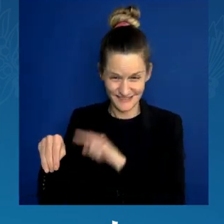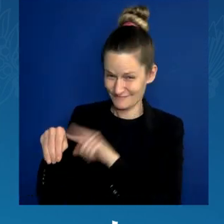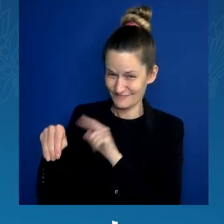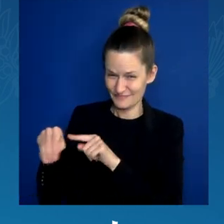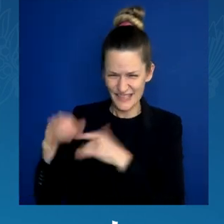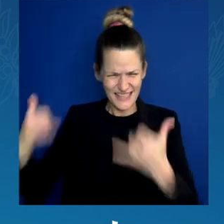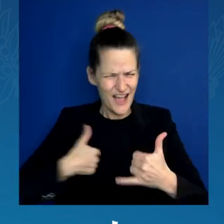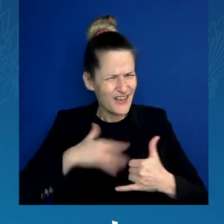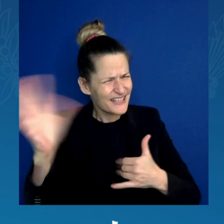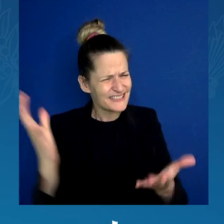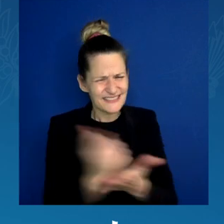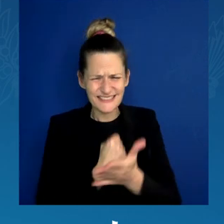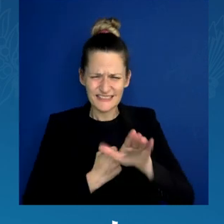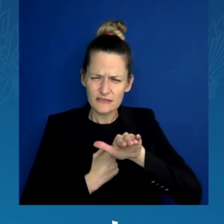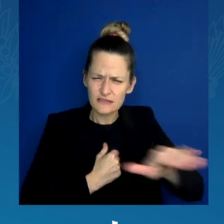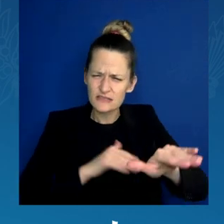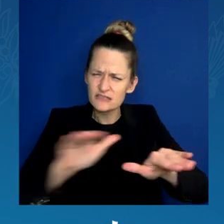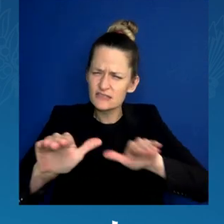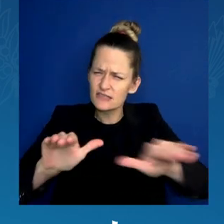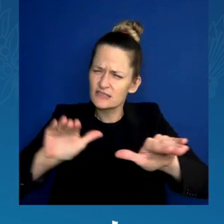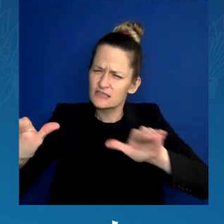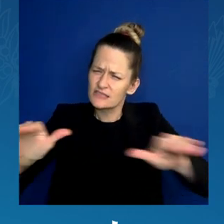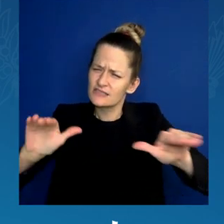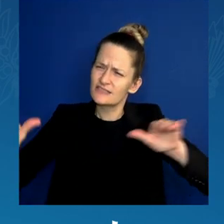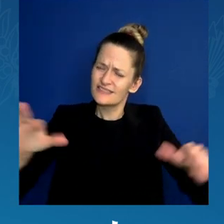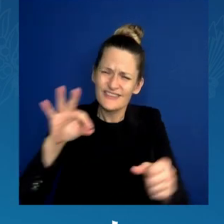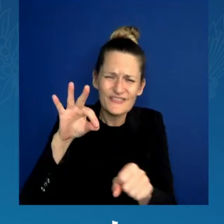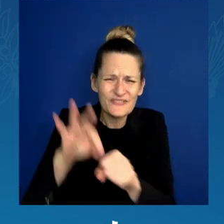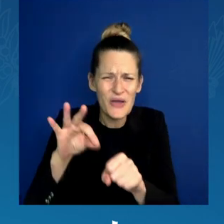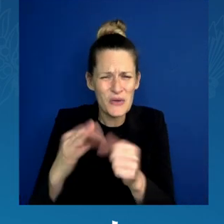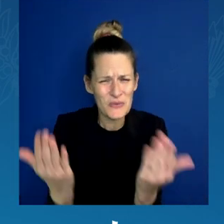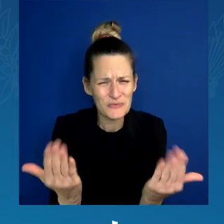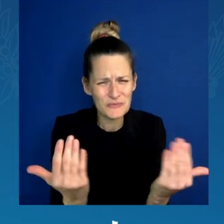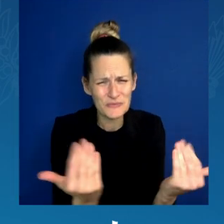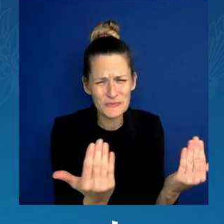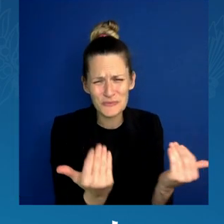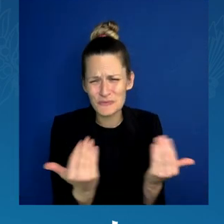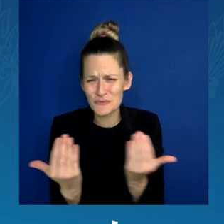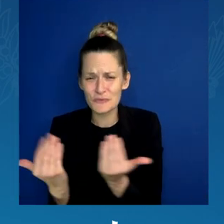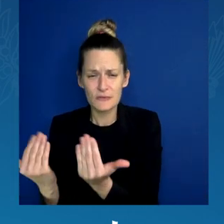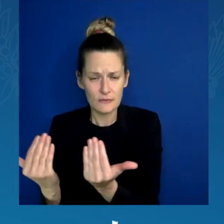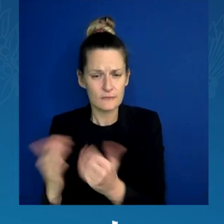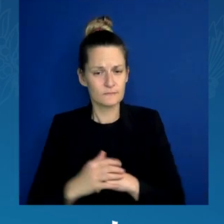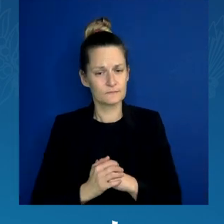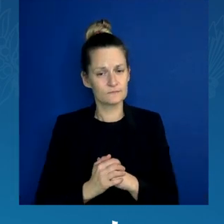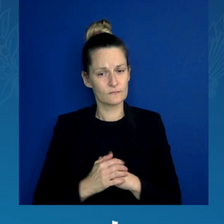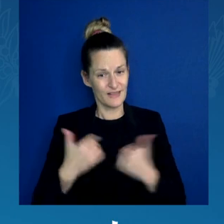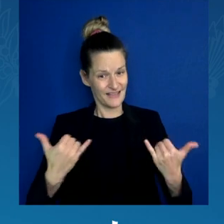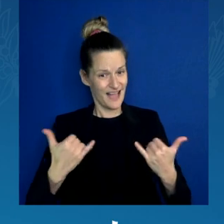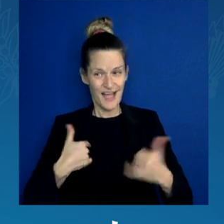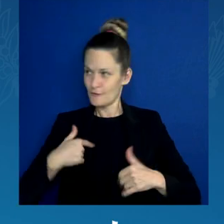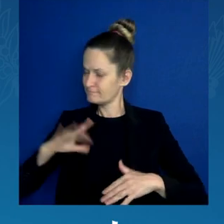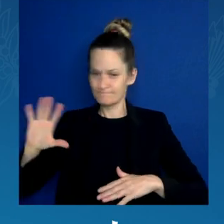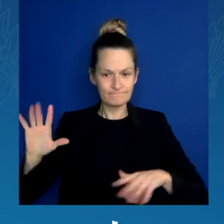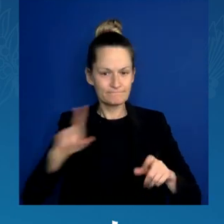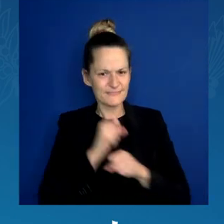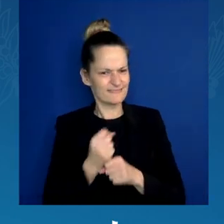I launched the My First Vote initiative that we are kicking off right here in Southfield with the Vice President.